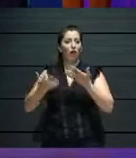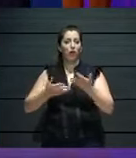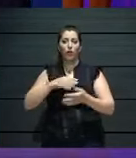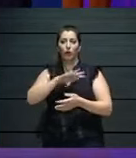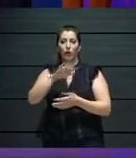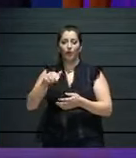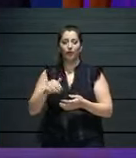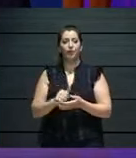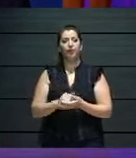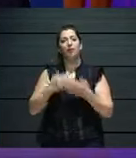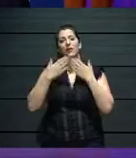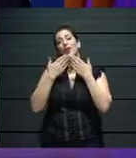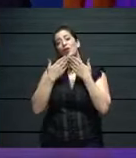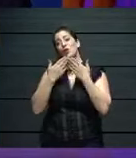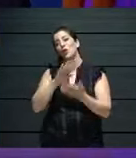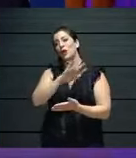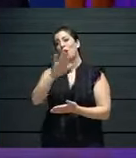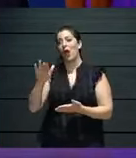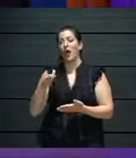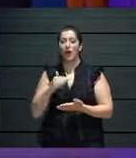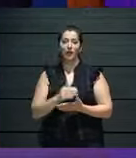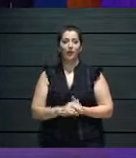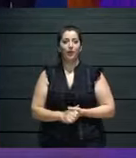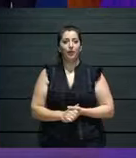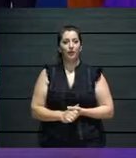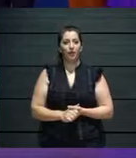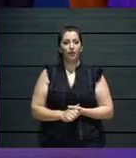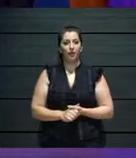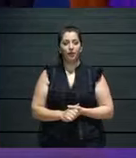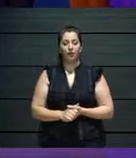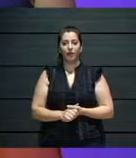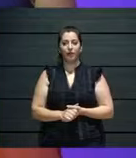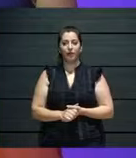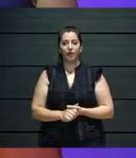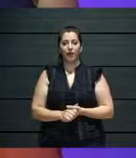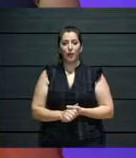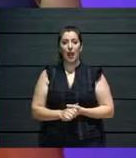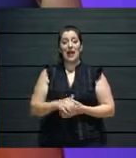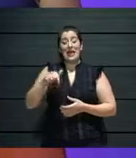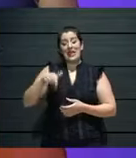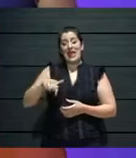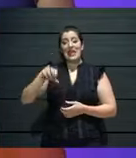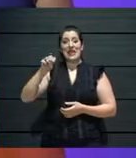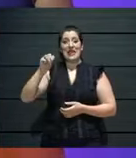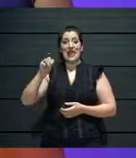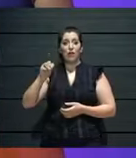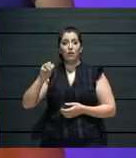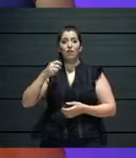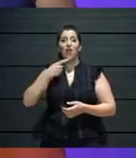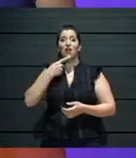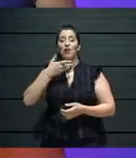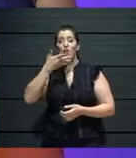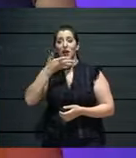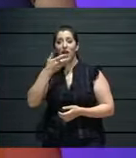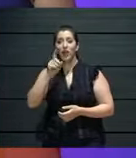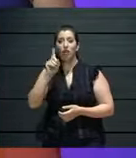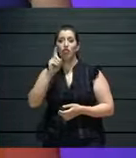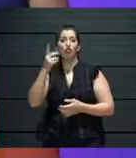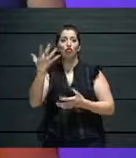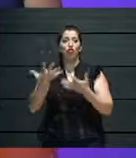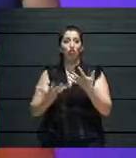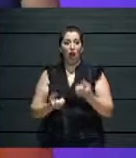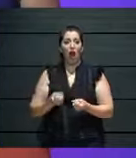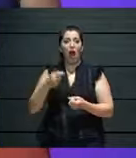as well. Thank you. Thank you very much, Marianne. And now, Steph will give us a quick roundup of what happened today.